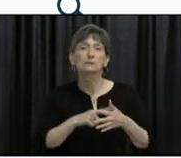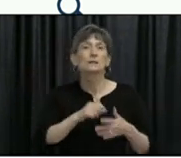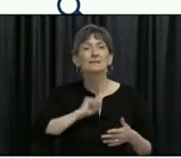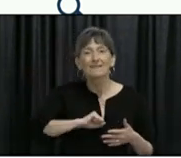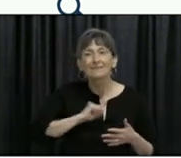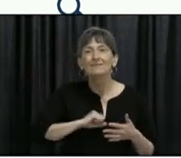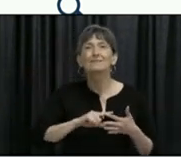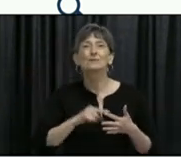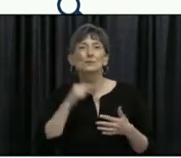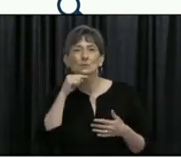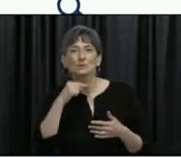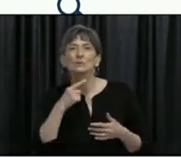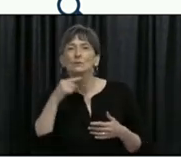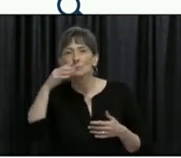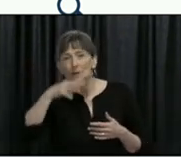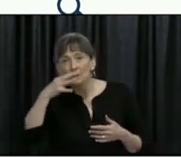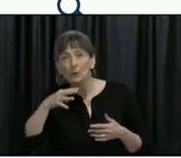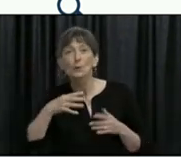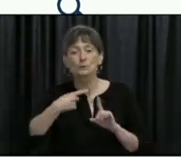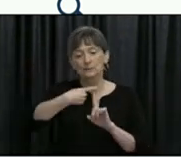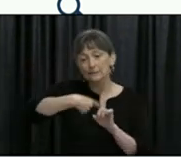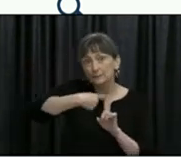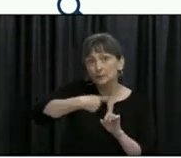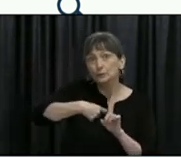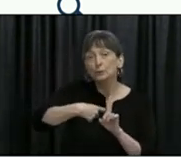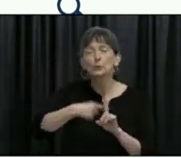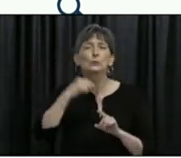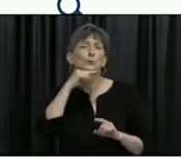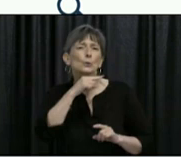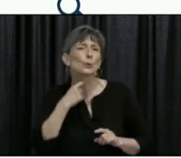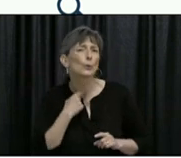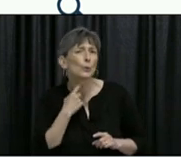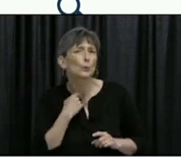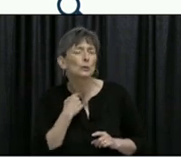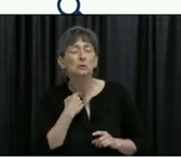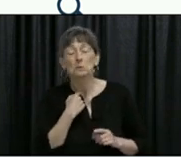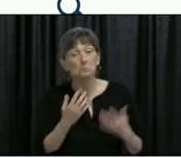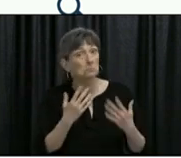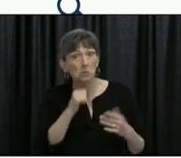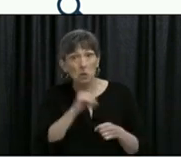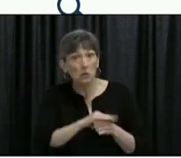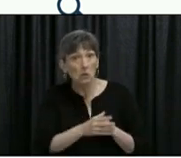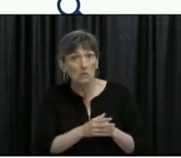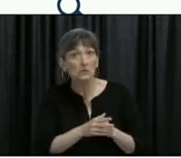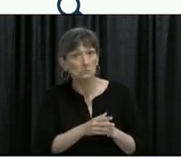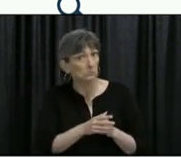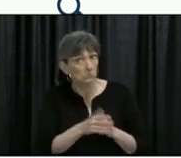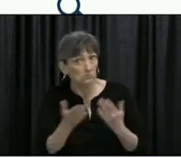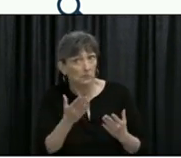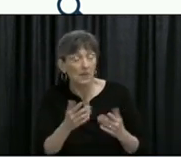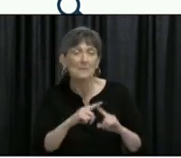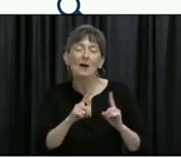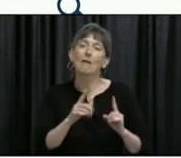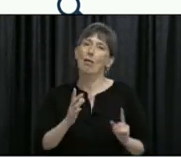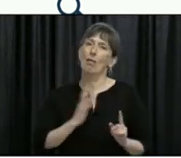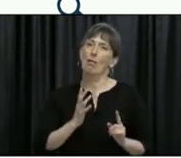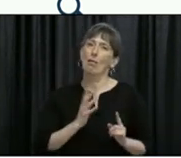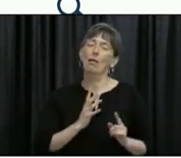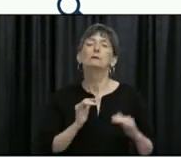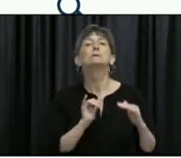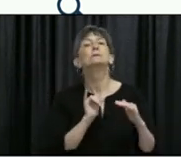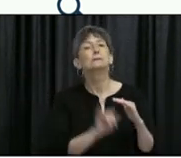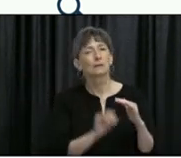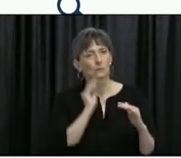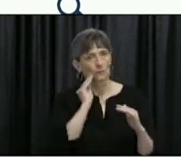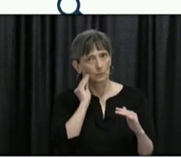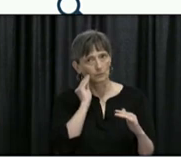nose, sore throat, it may not be COVID. That's absolutely true. However, you should stay home in case it is. And of course,